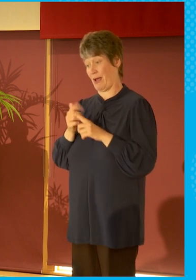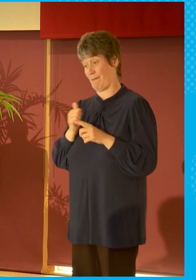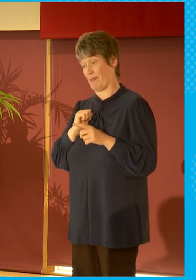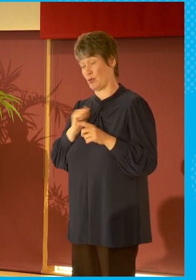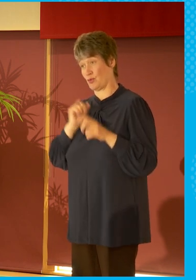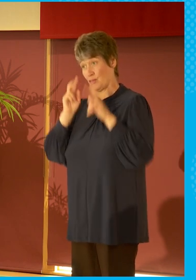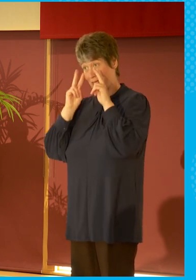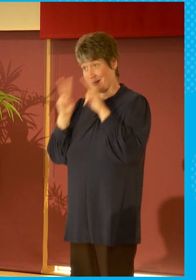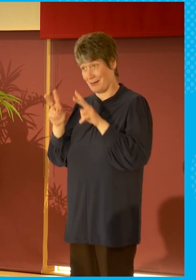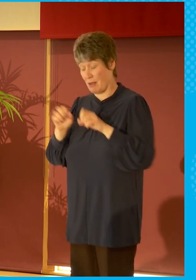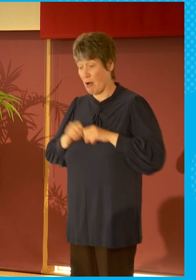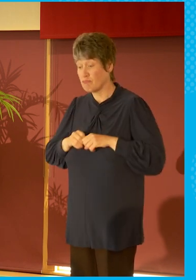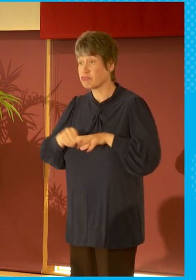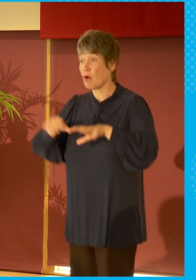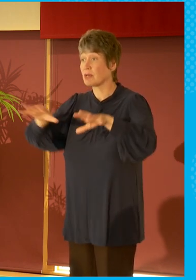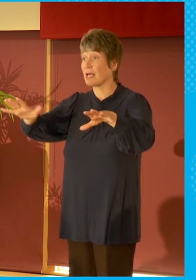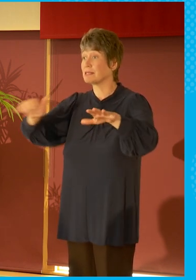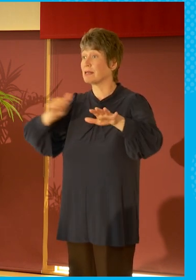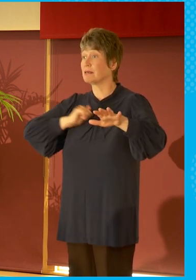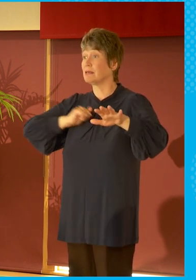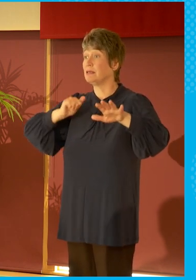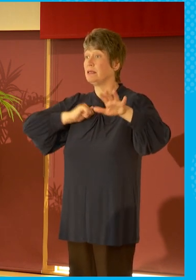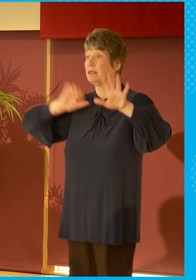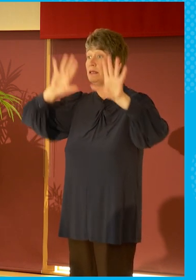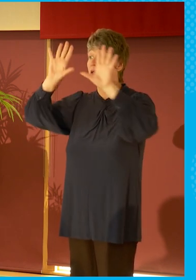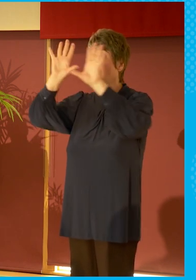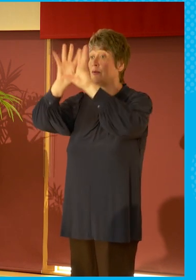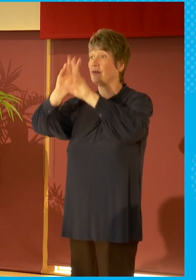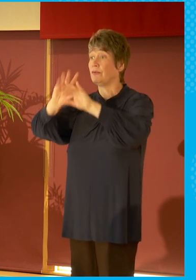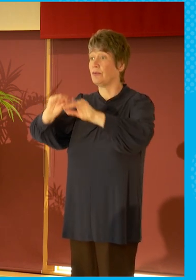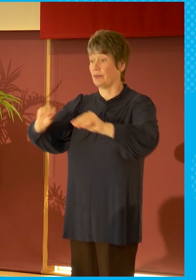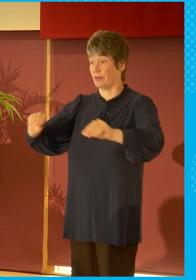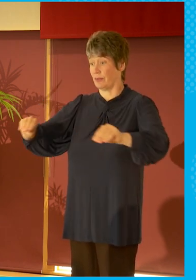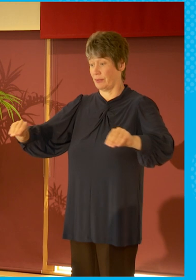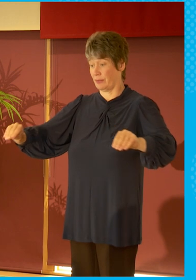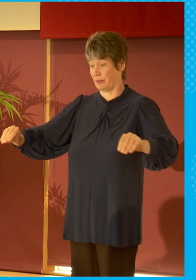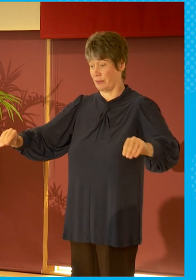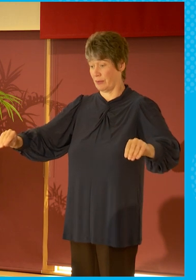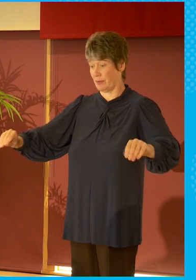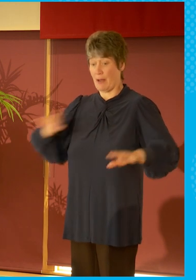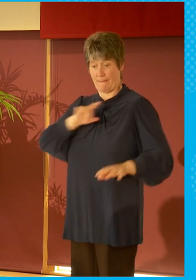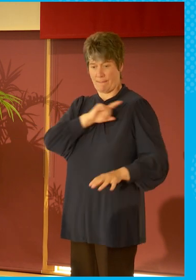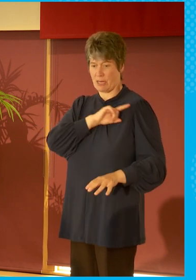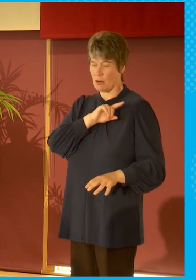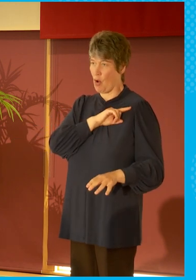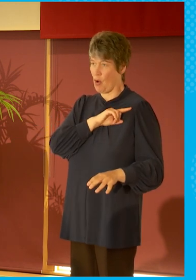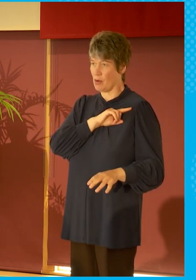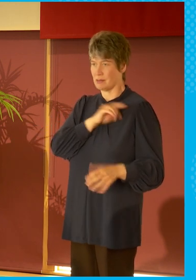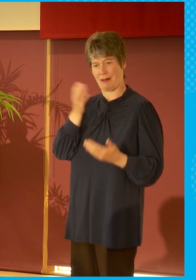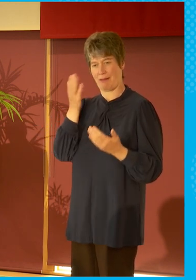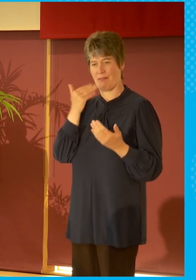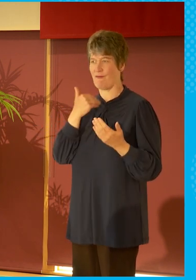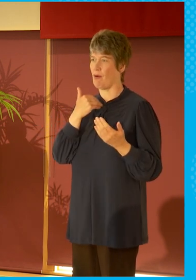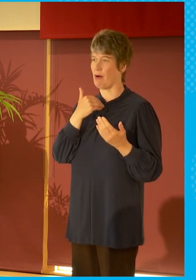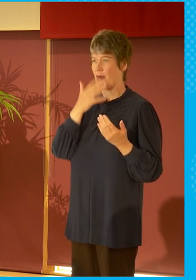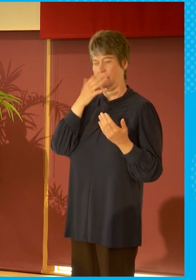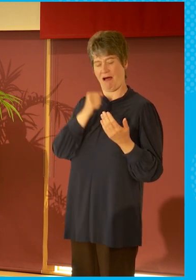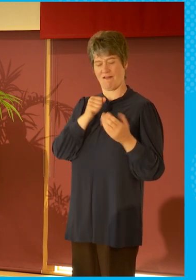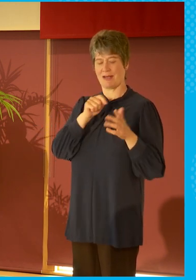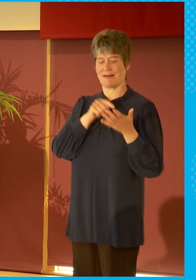we're looking at a system where viewing scheduled TV is diminishing.